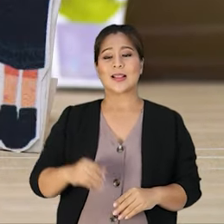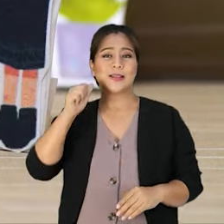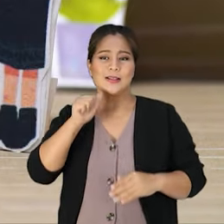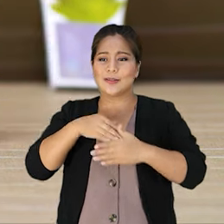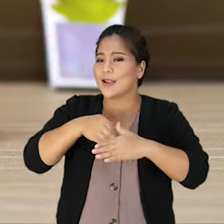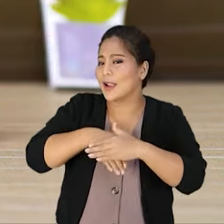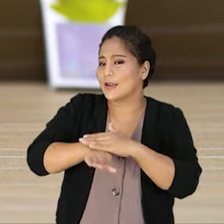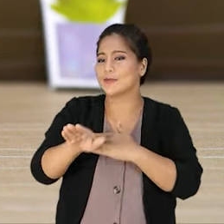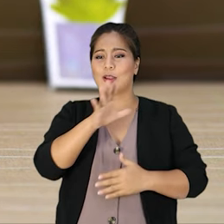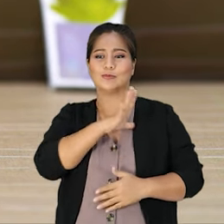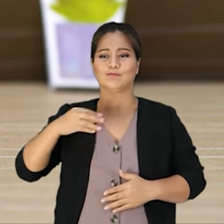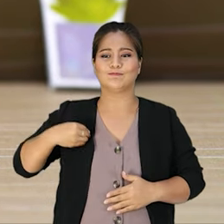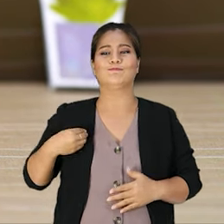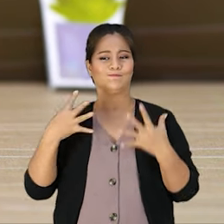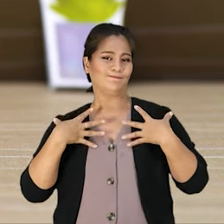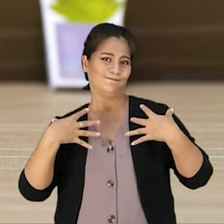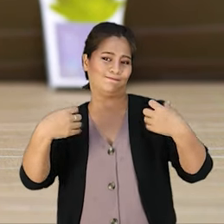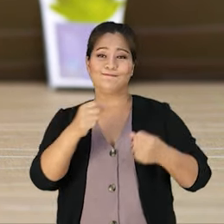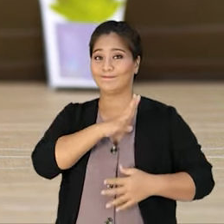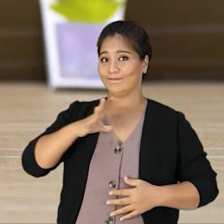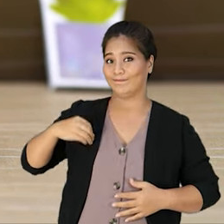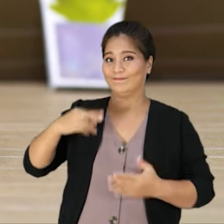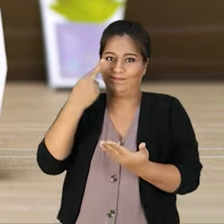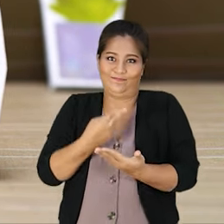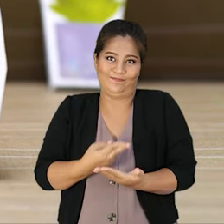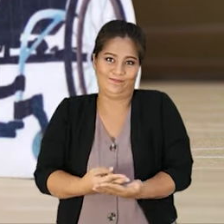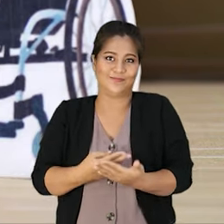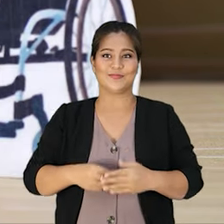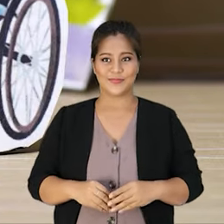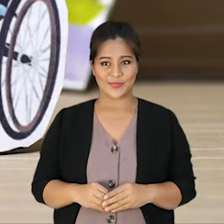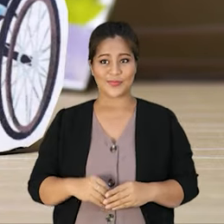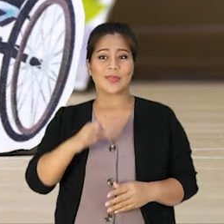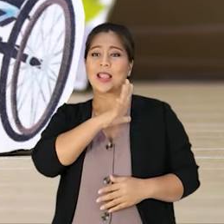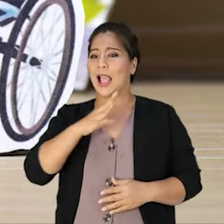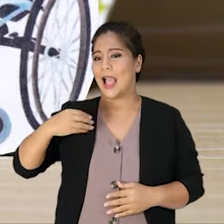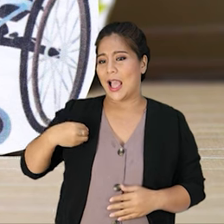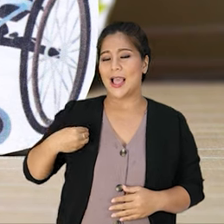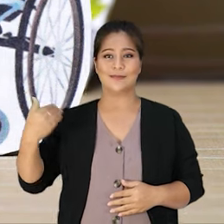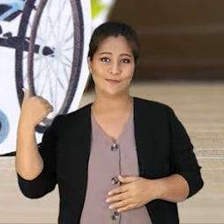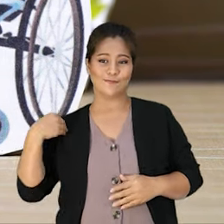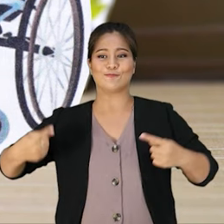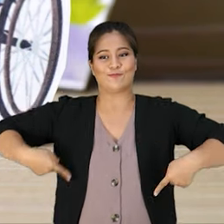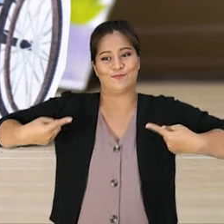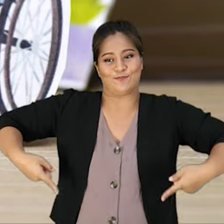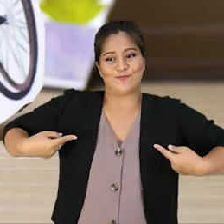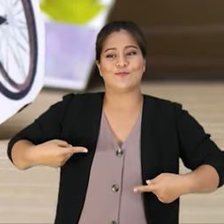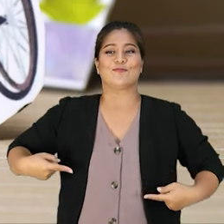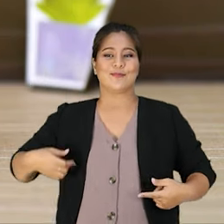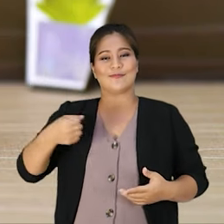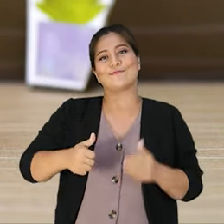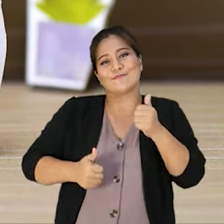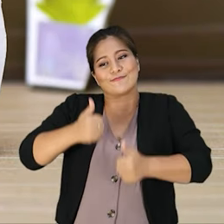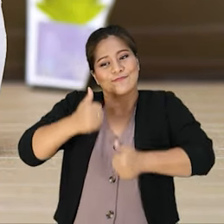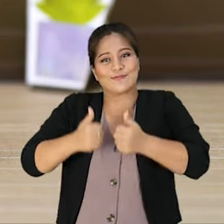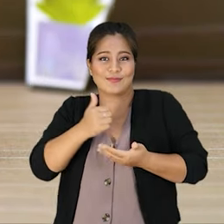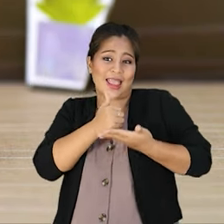She can access and afford health and rehabilitation services. And she has a wheelchair and crutches, which help